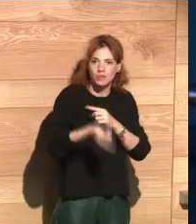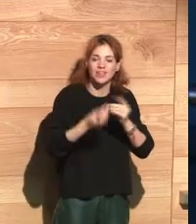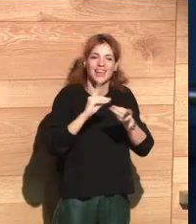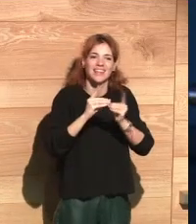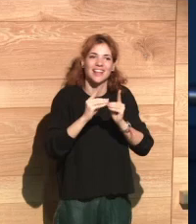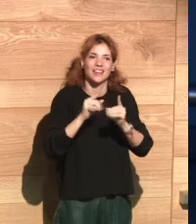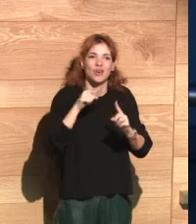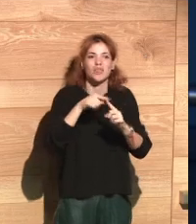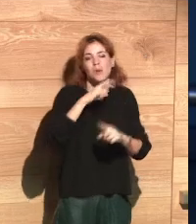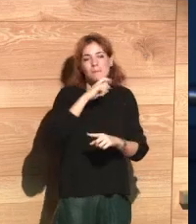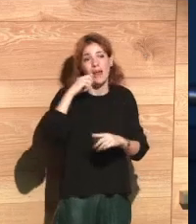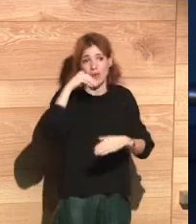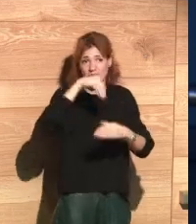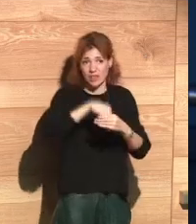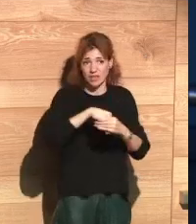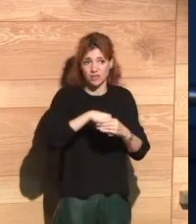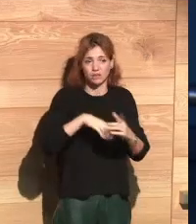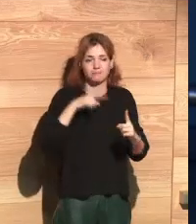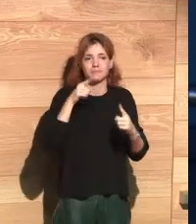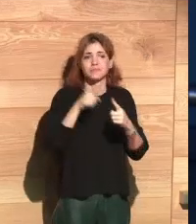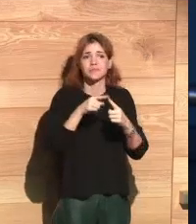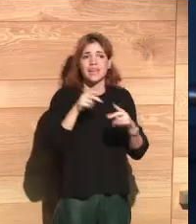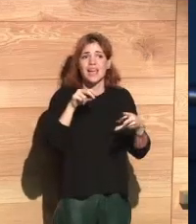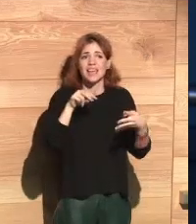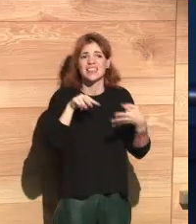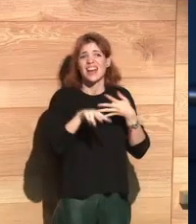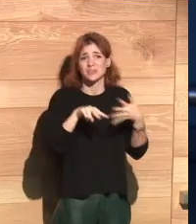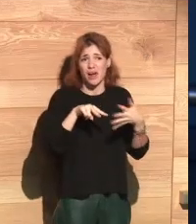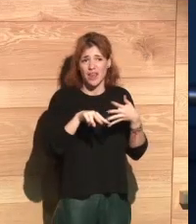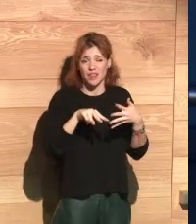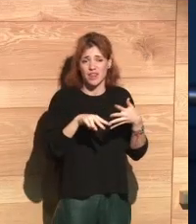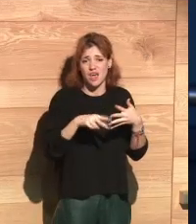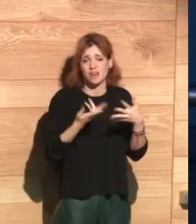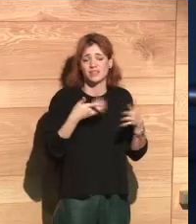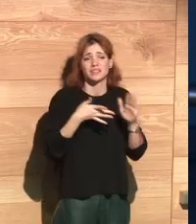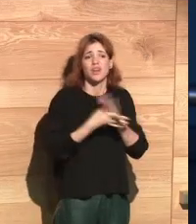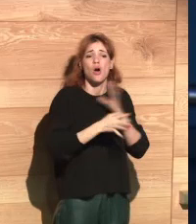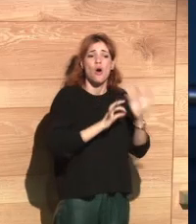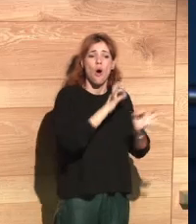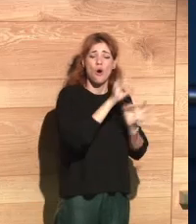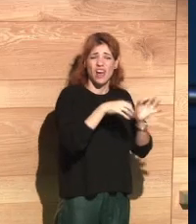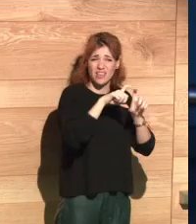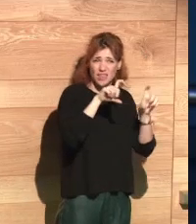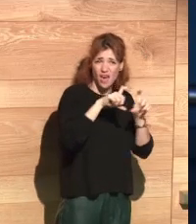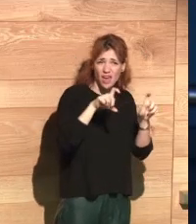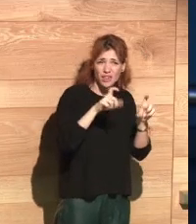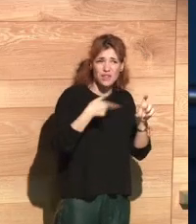manifesto and that we still use as a base for the development of a digital area based on values.